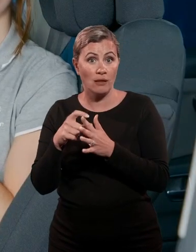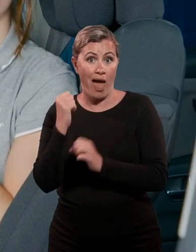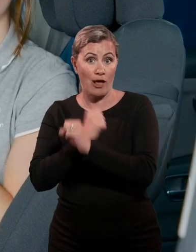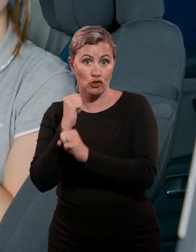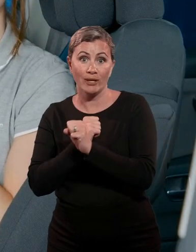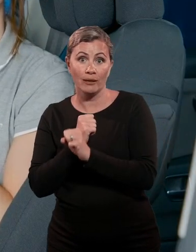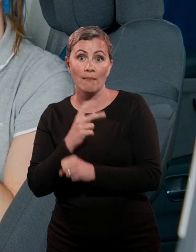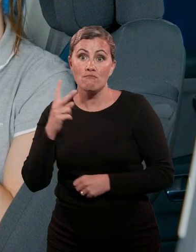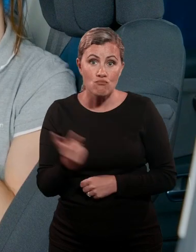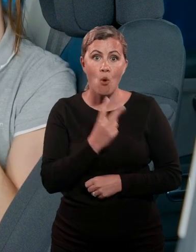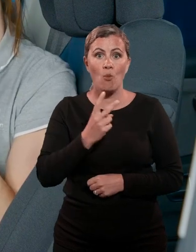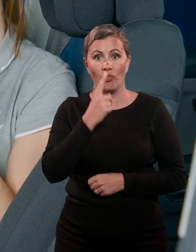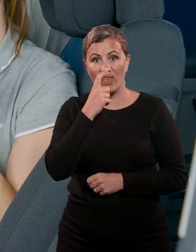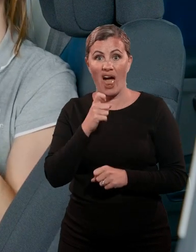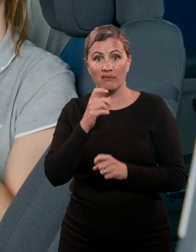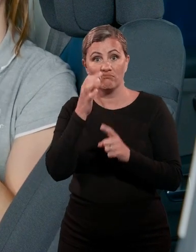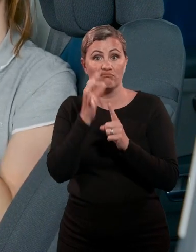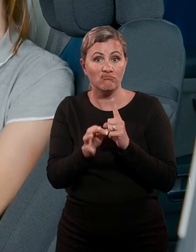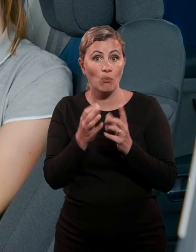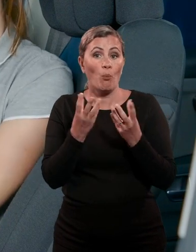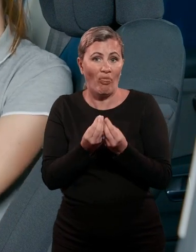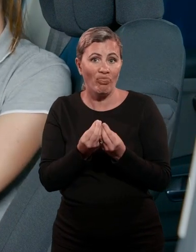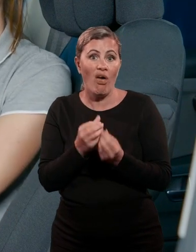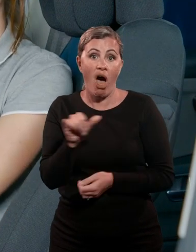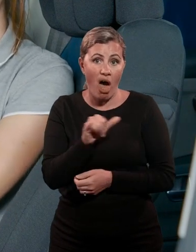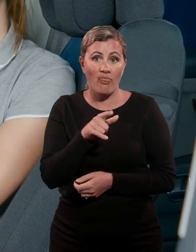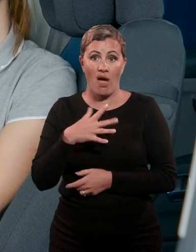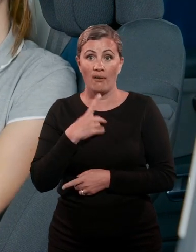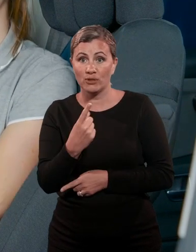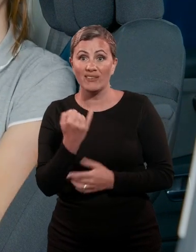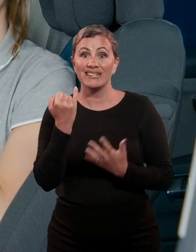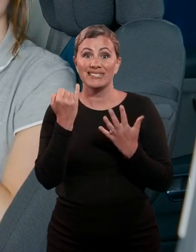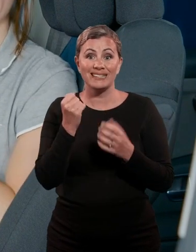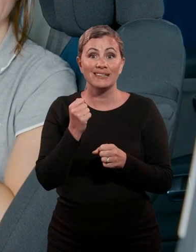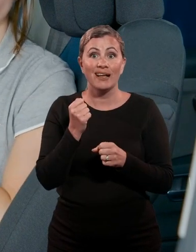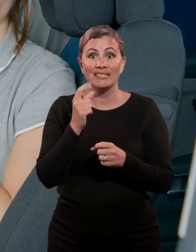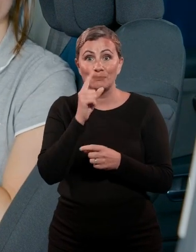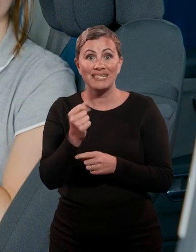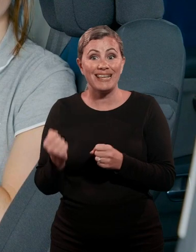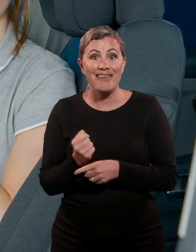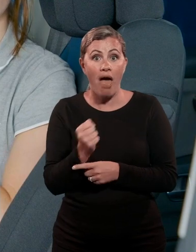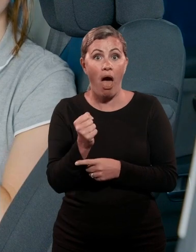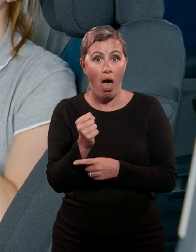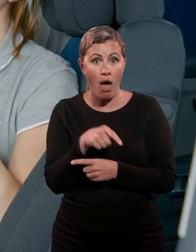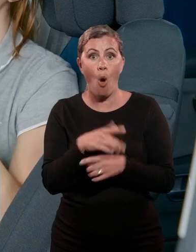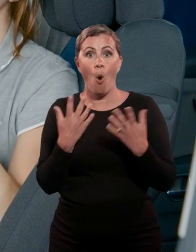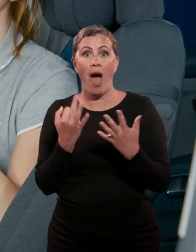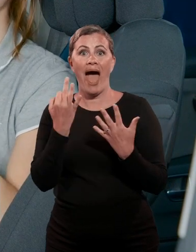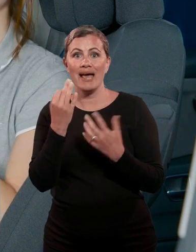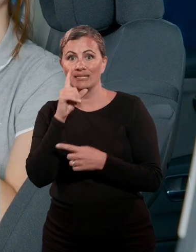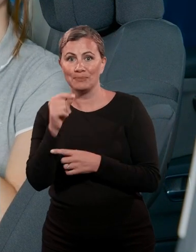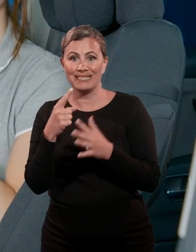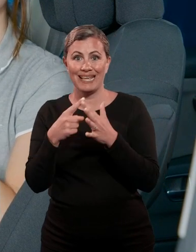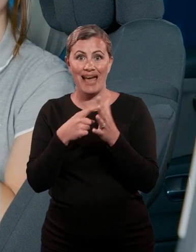Both can be specified with either a 6-speed manual or an 8-speed E88 automatic gearbox. All